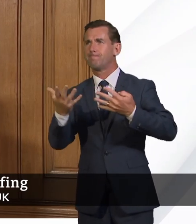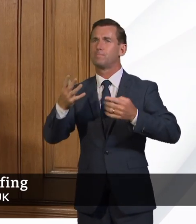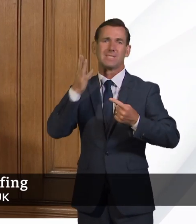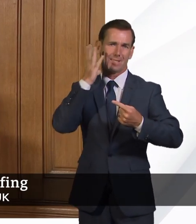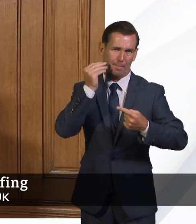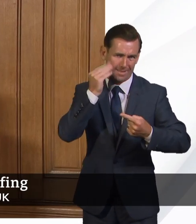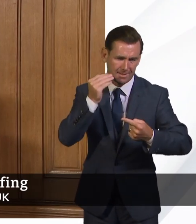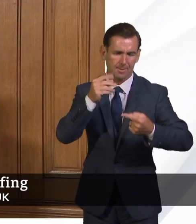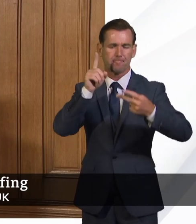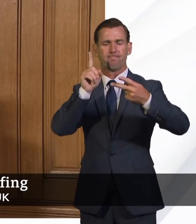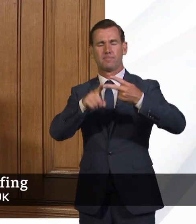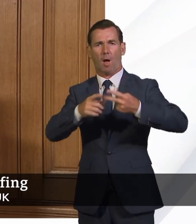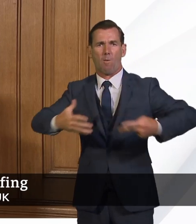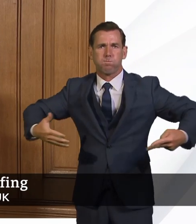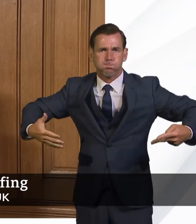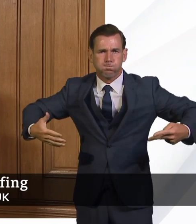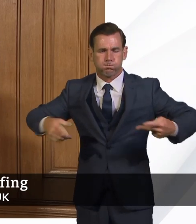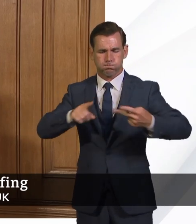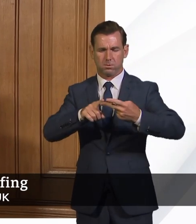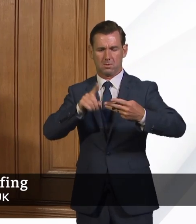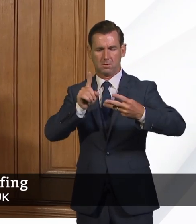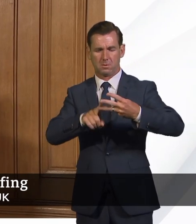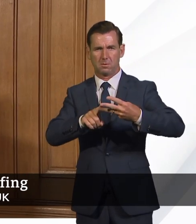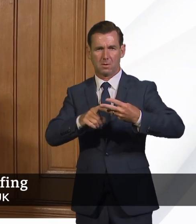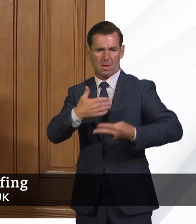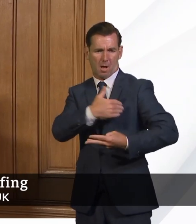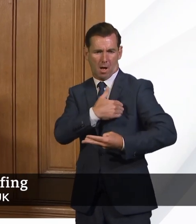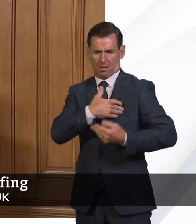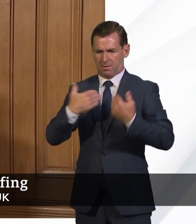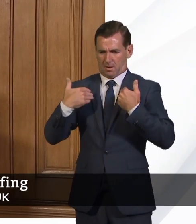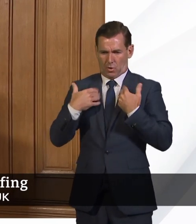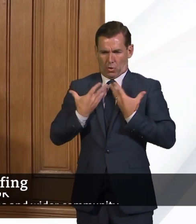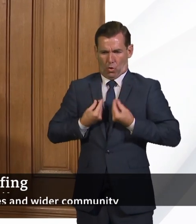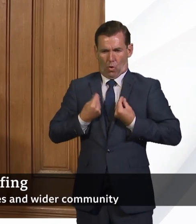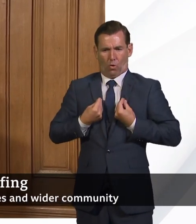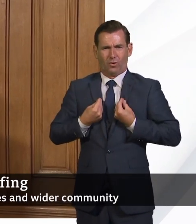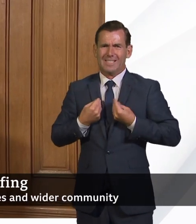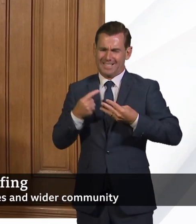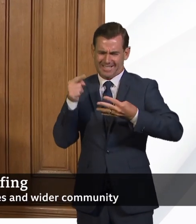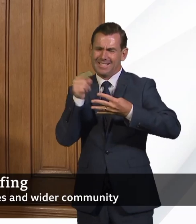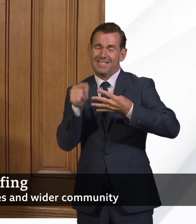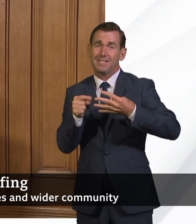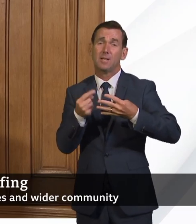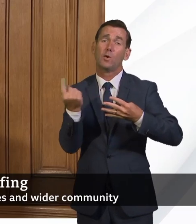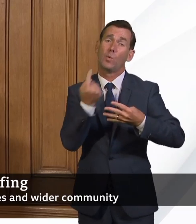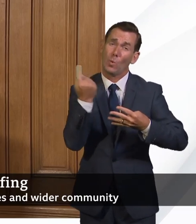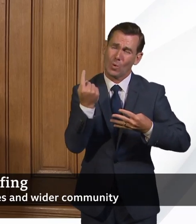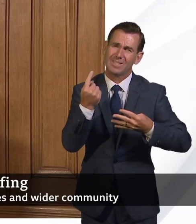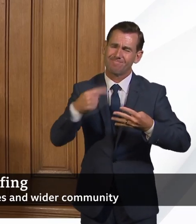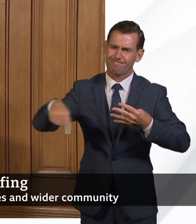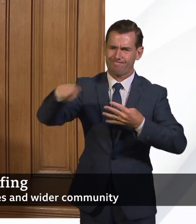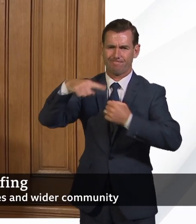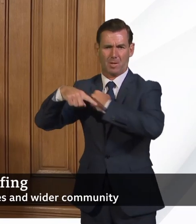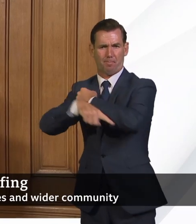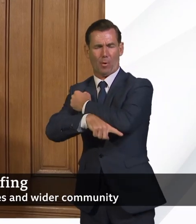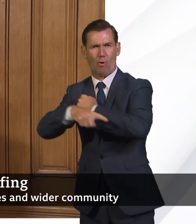diabetes, like obesity, like heart and lung disease, we see more frequently in more deprived areas